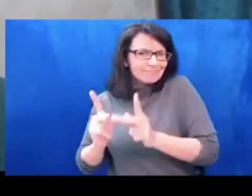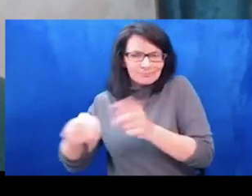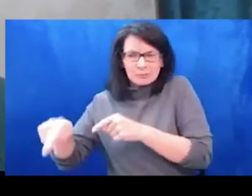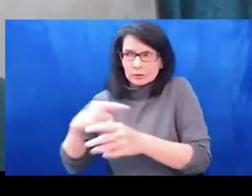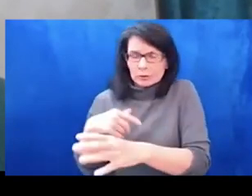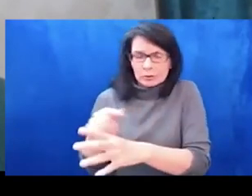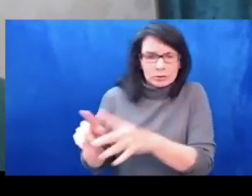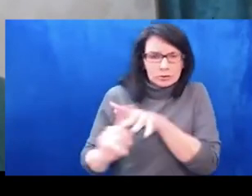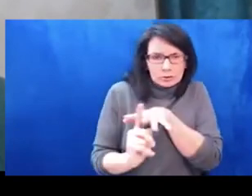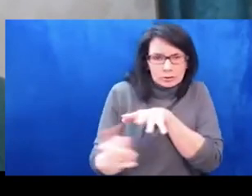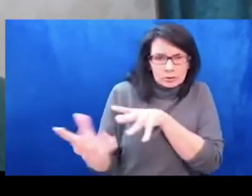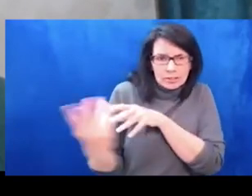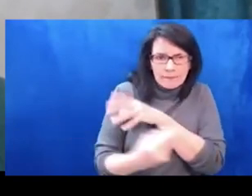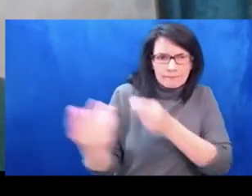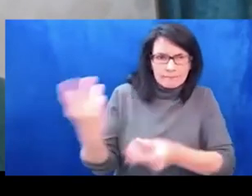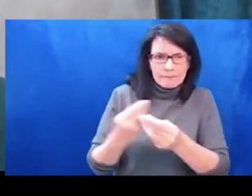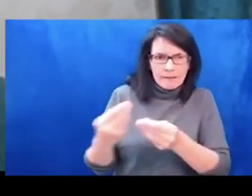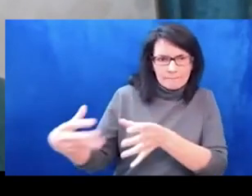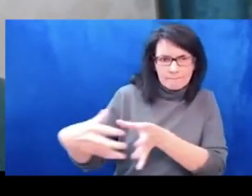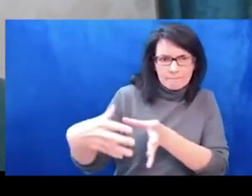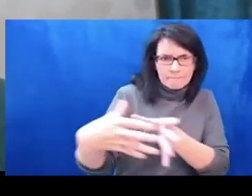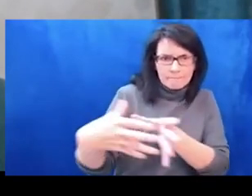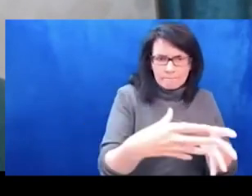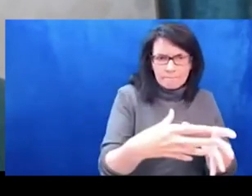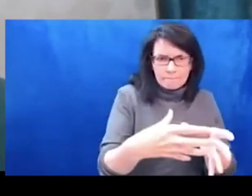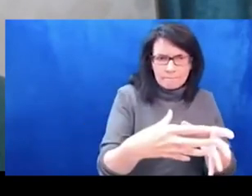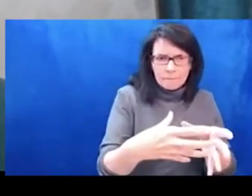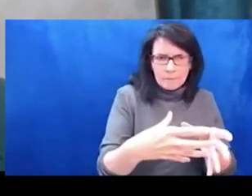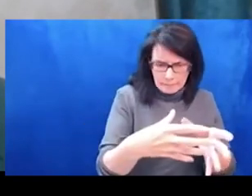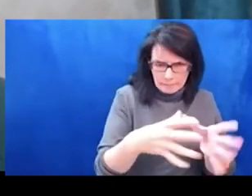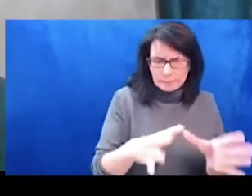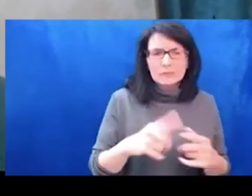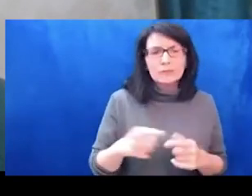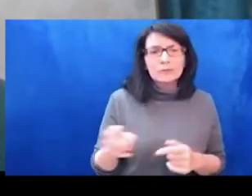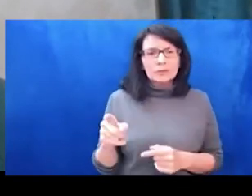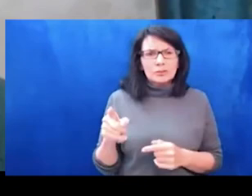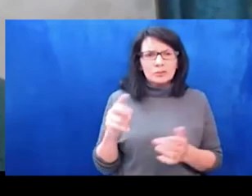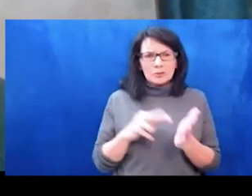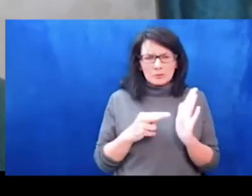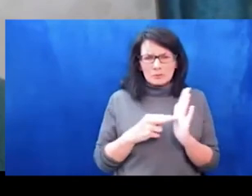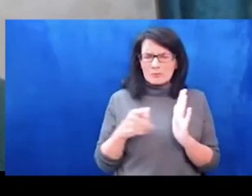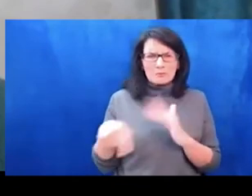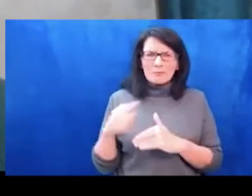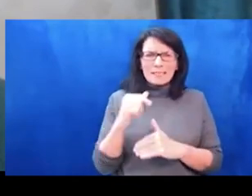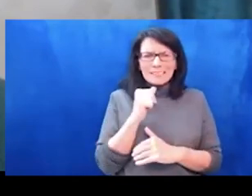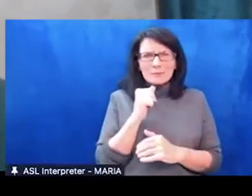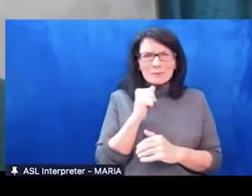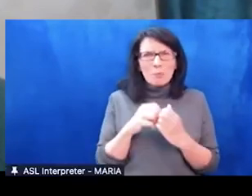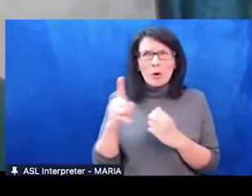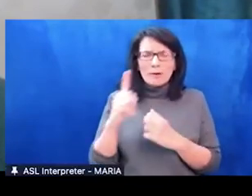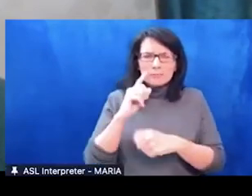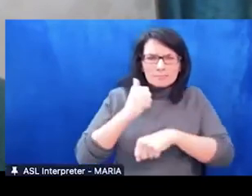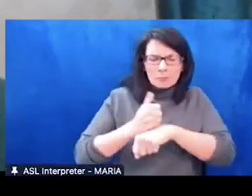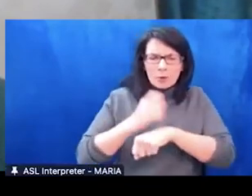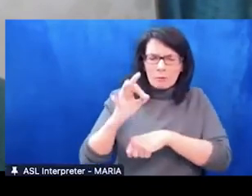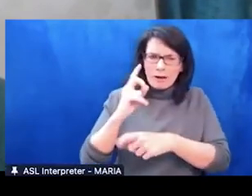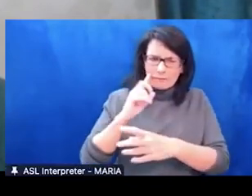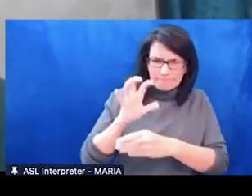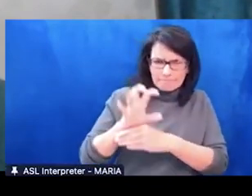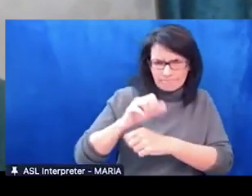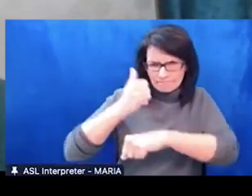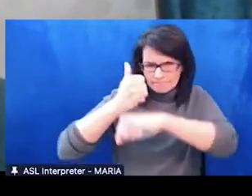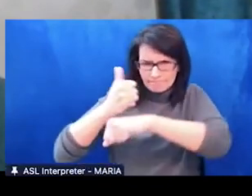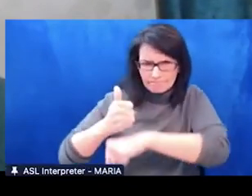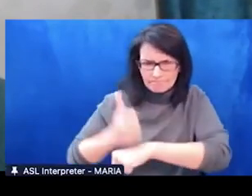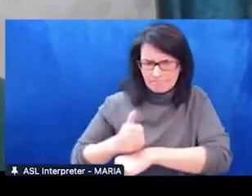unfortunately, again to see similar tactics in Ukraine. But because we need to learn from what happened in Syria, then we